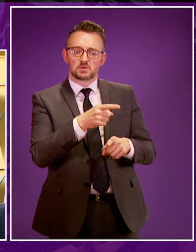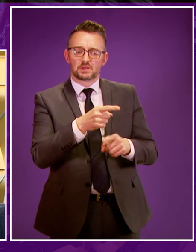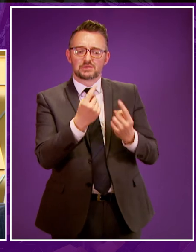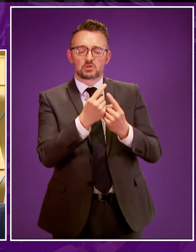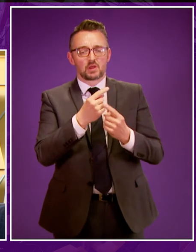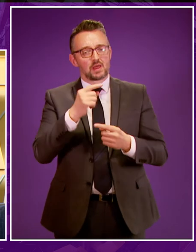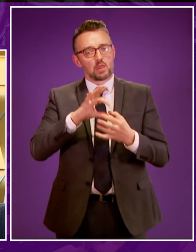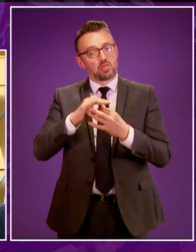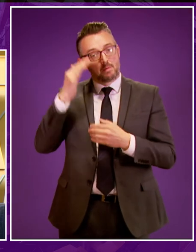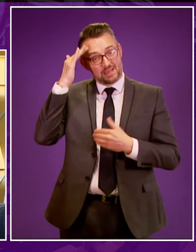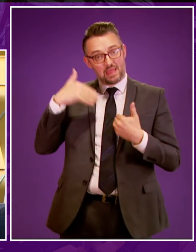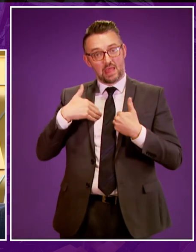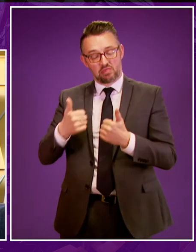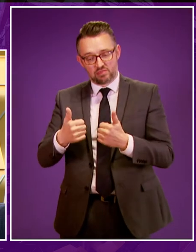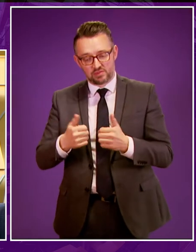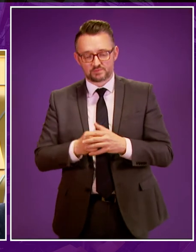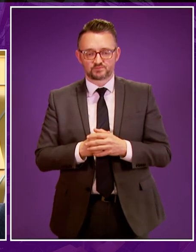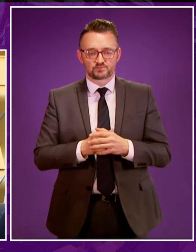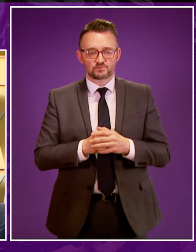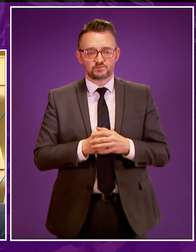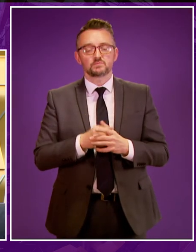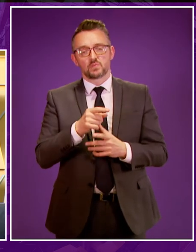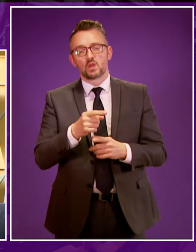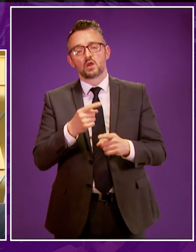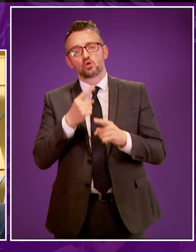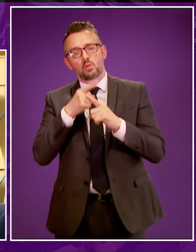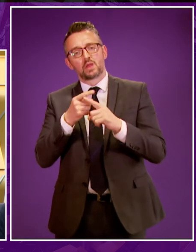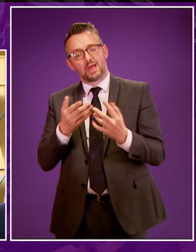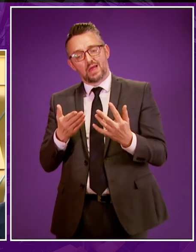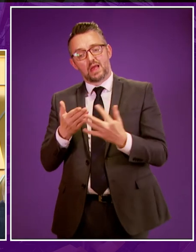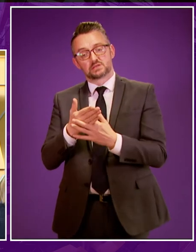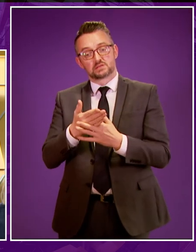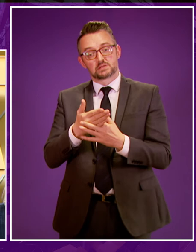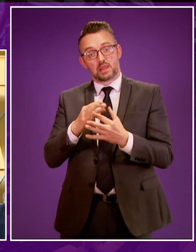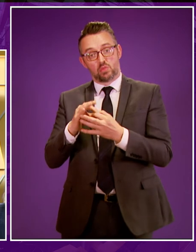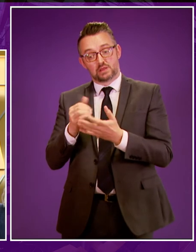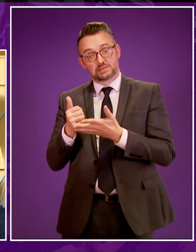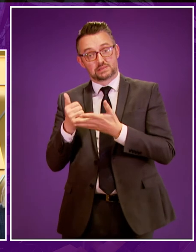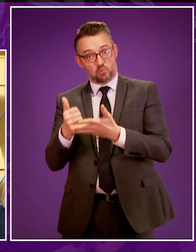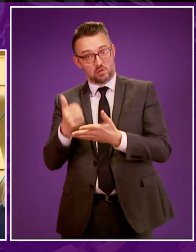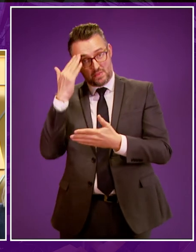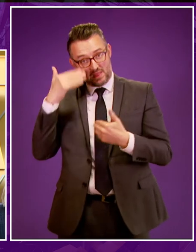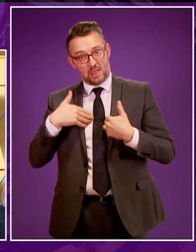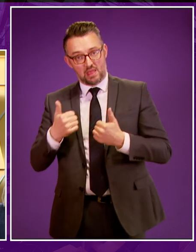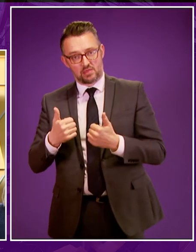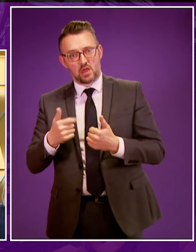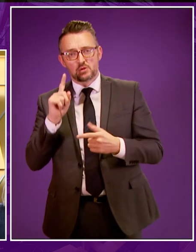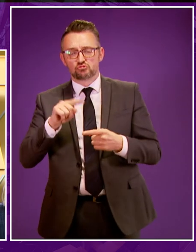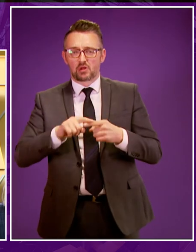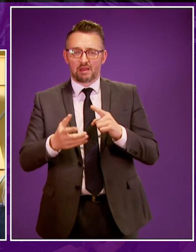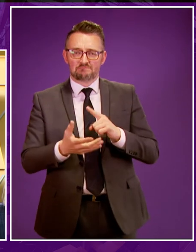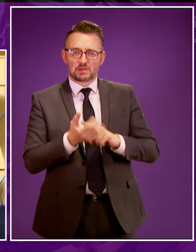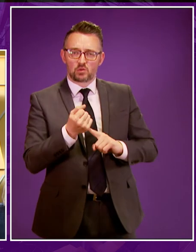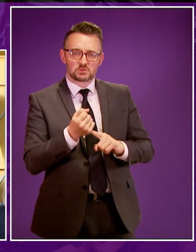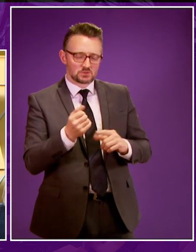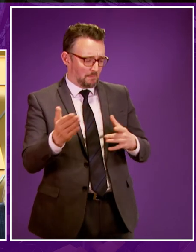of poor mental health I think that as well as the access to support in relation to mental health we also have to remember what the root causes are